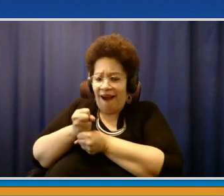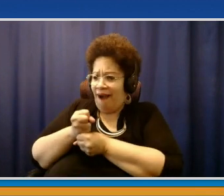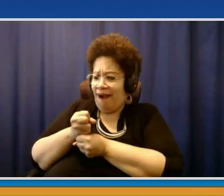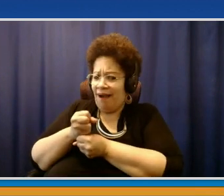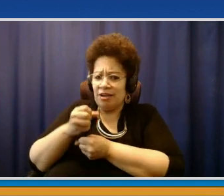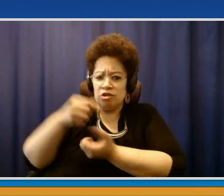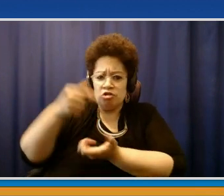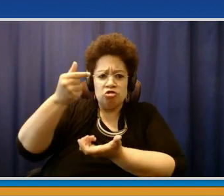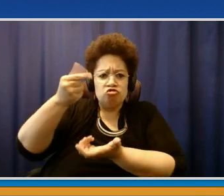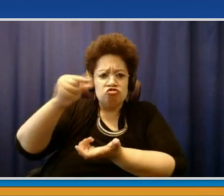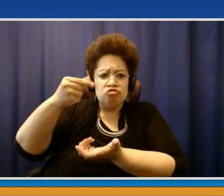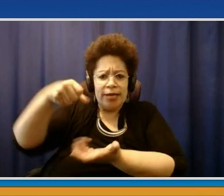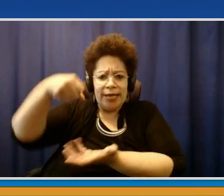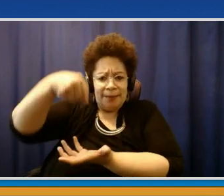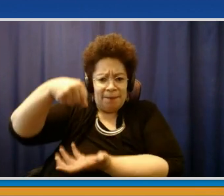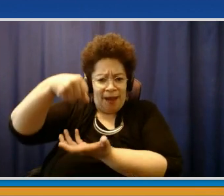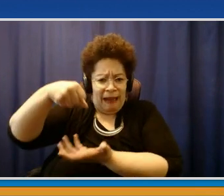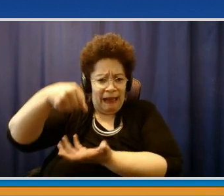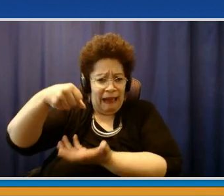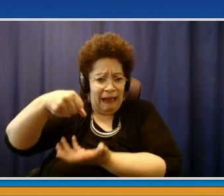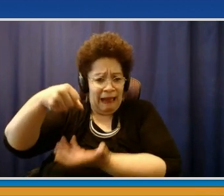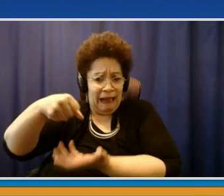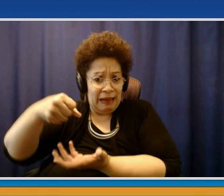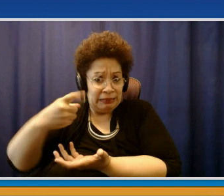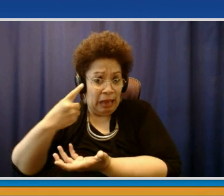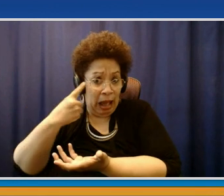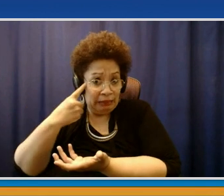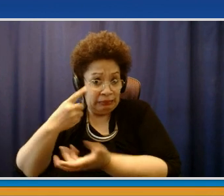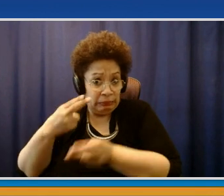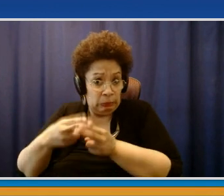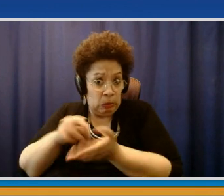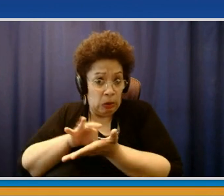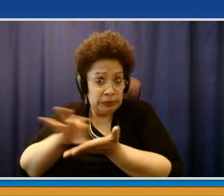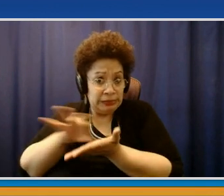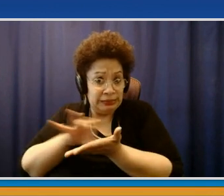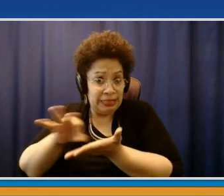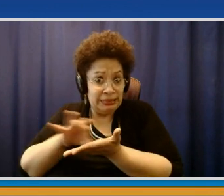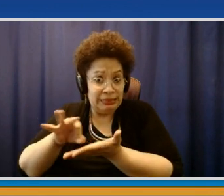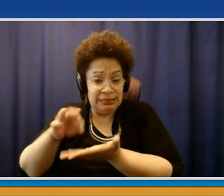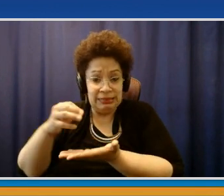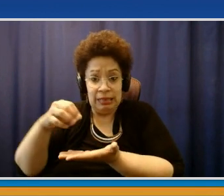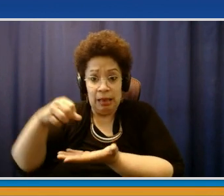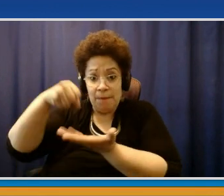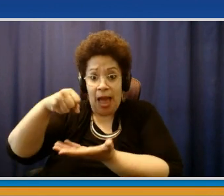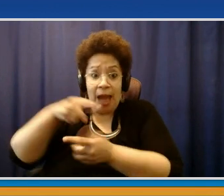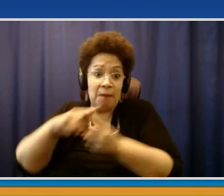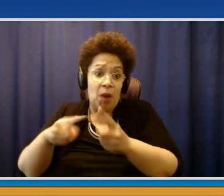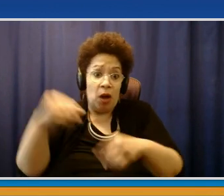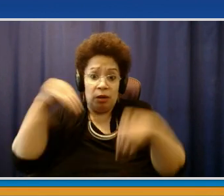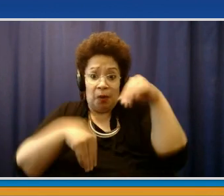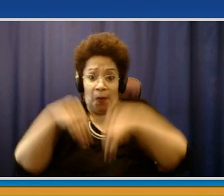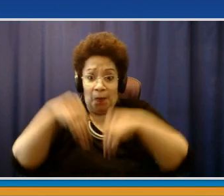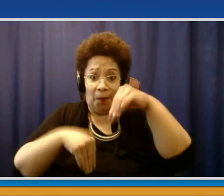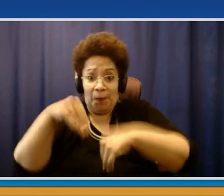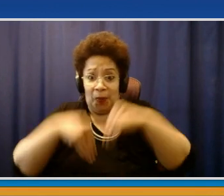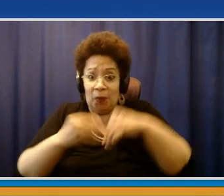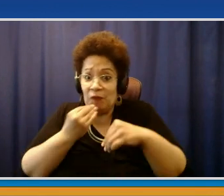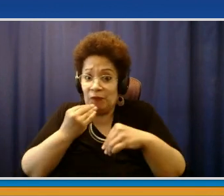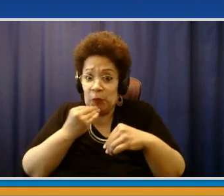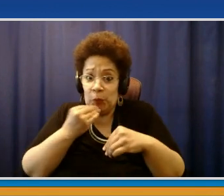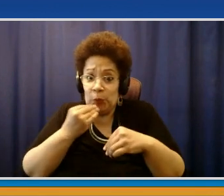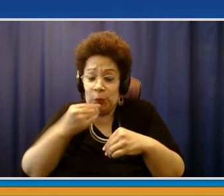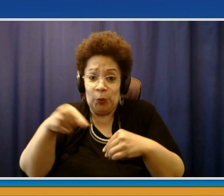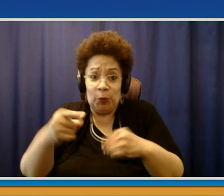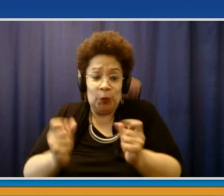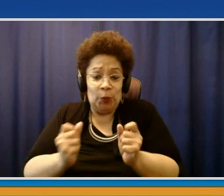put food in, I think they were the census bags. And we loaded them up with food and sent them home for people and a little card inside saying, please, please make sure you take